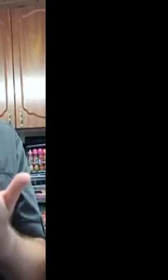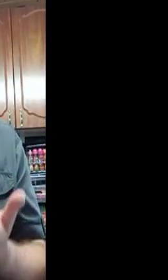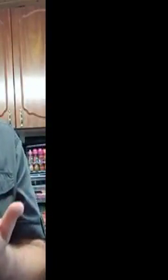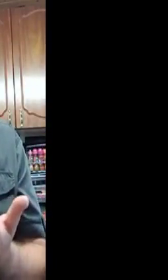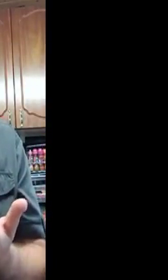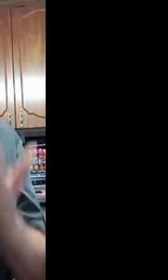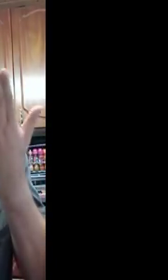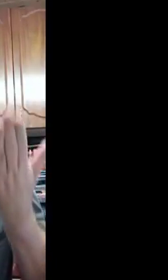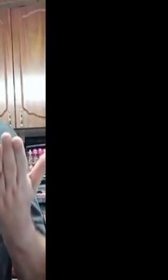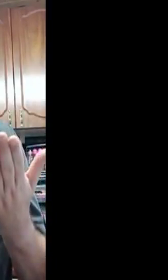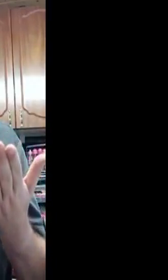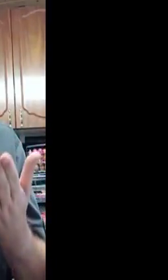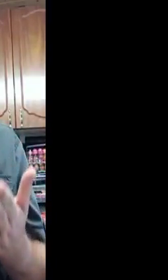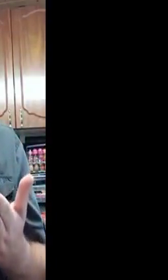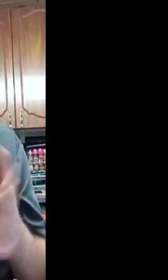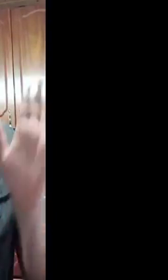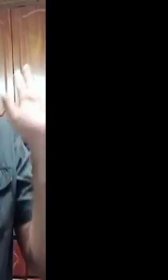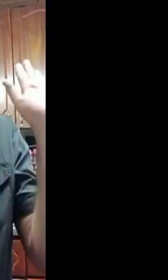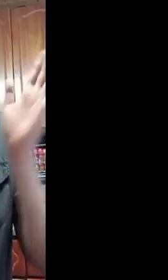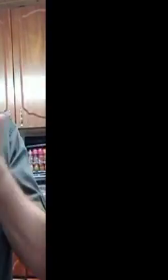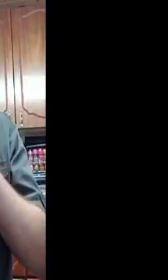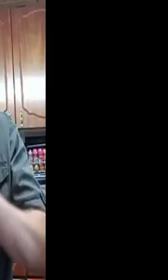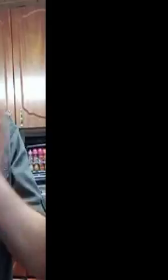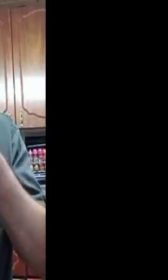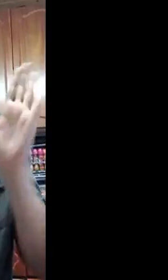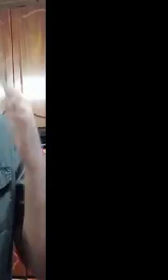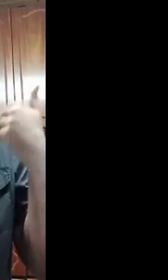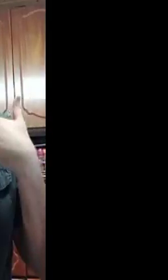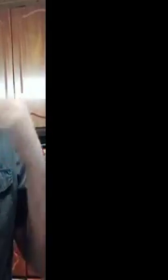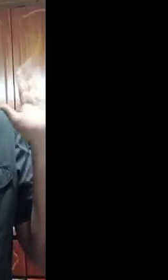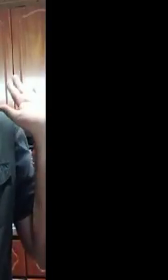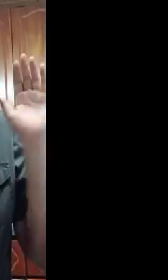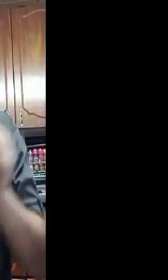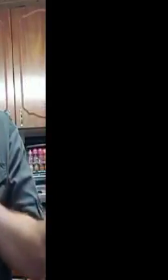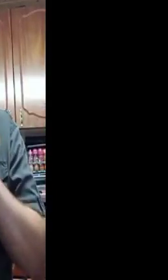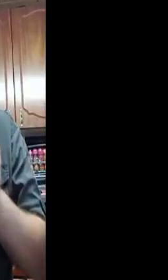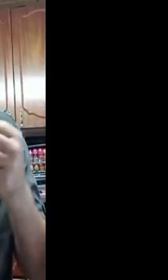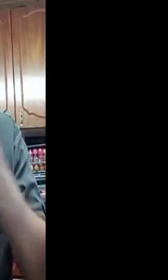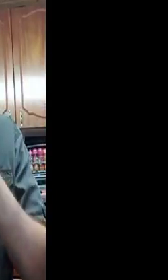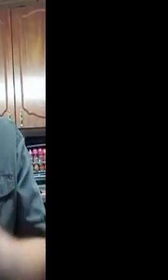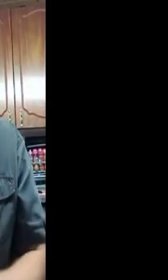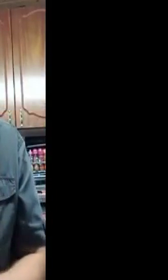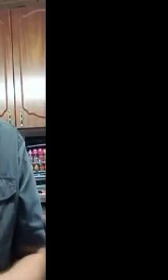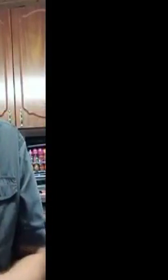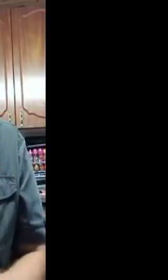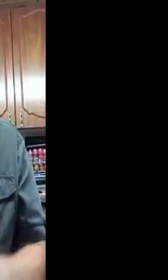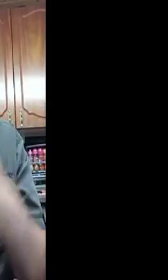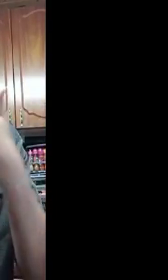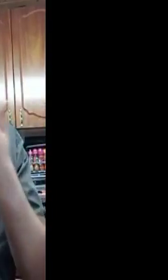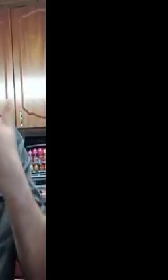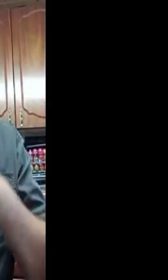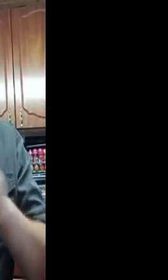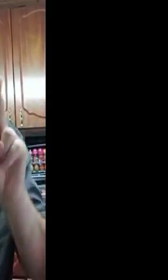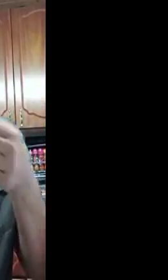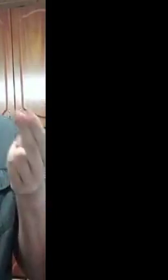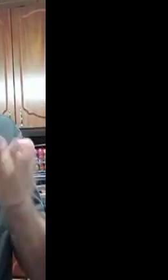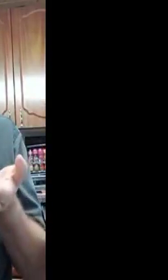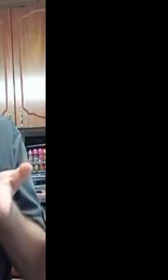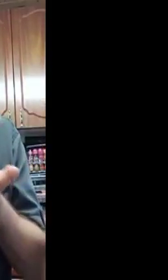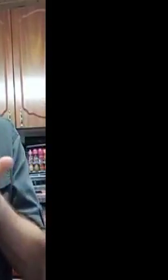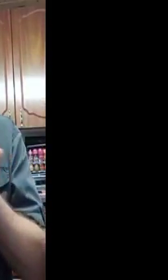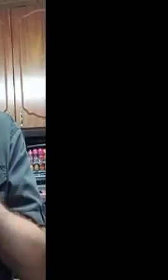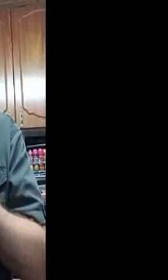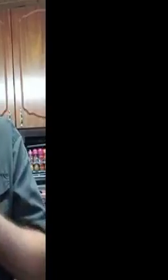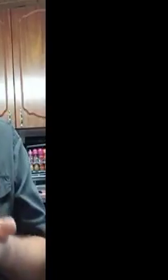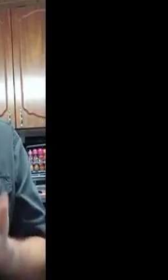to say that this is a god, this is something that they couldn't account for. So, there's going to be a lot of homeowners